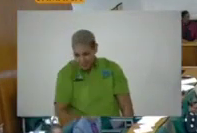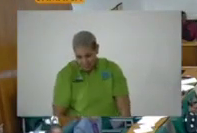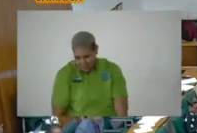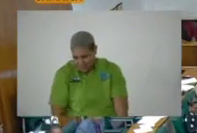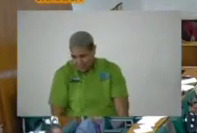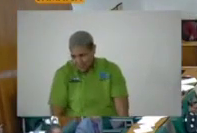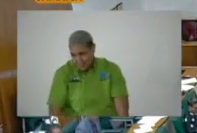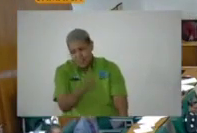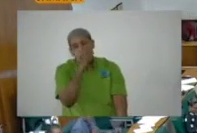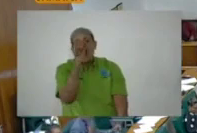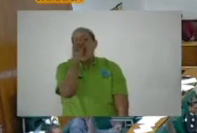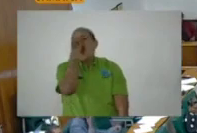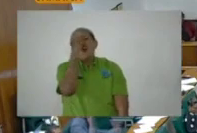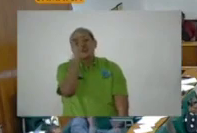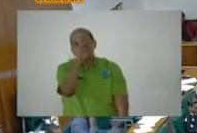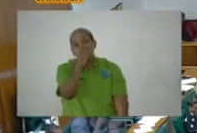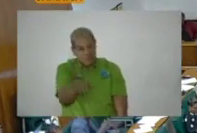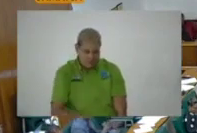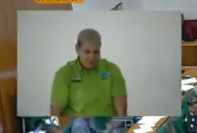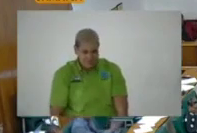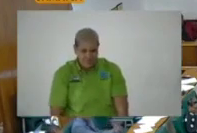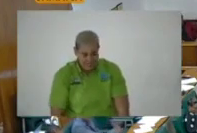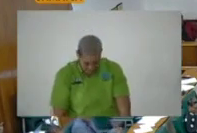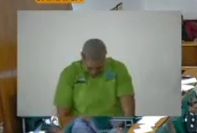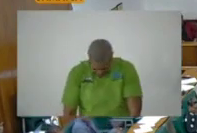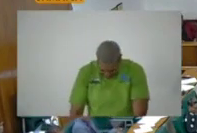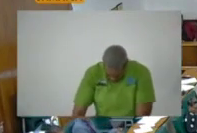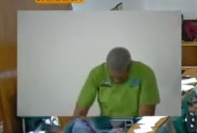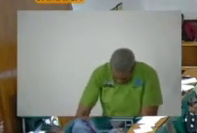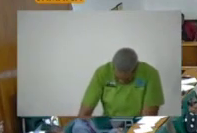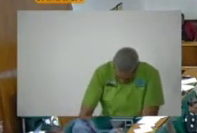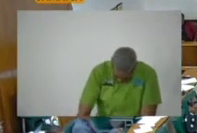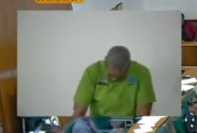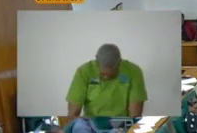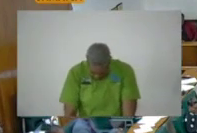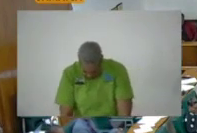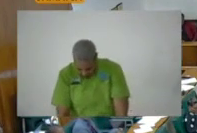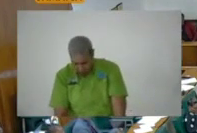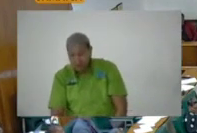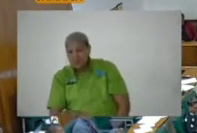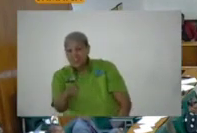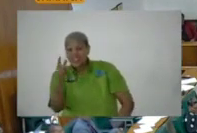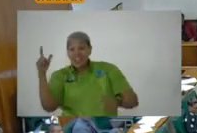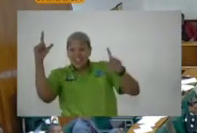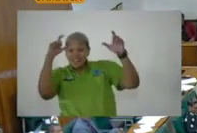Madam Speaker, in good